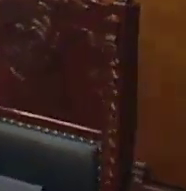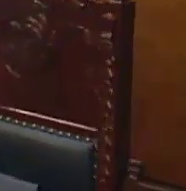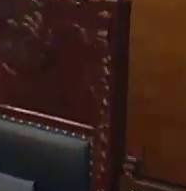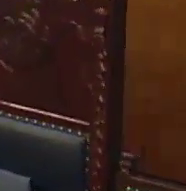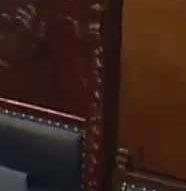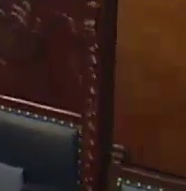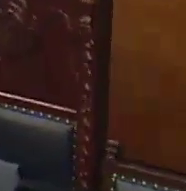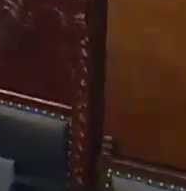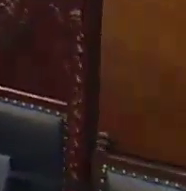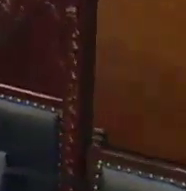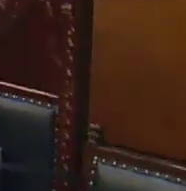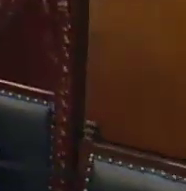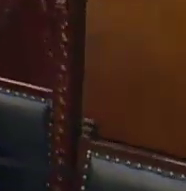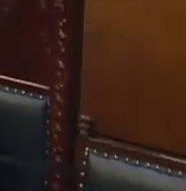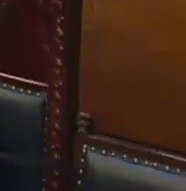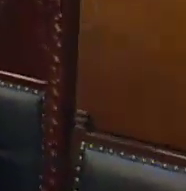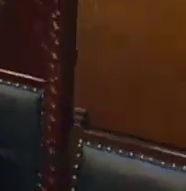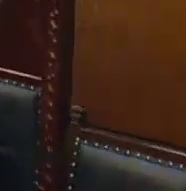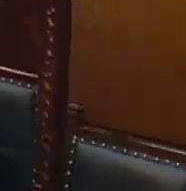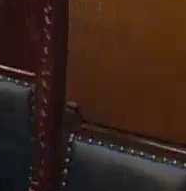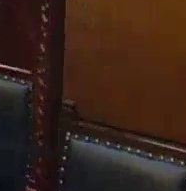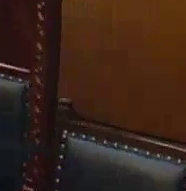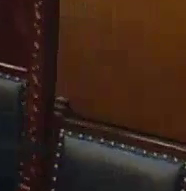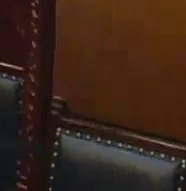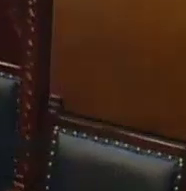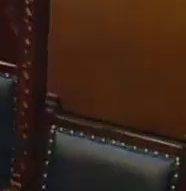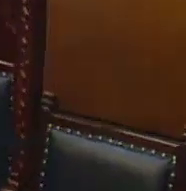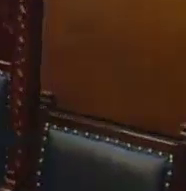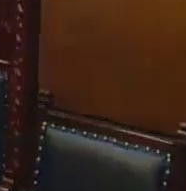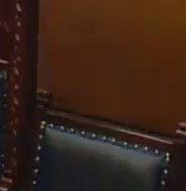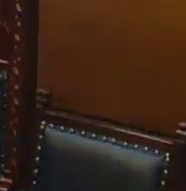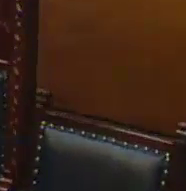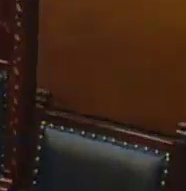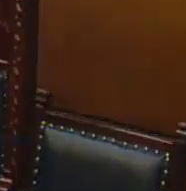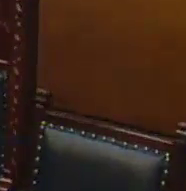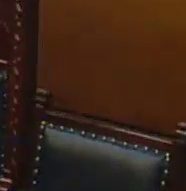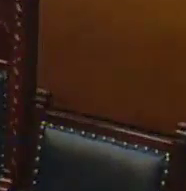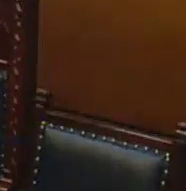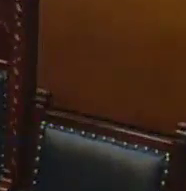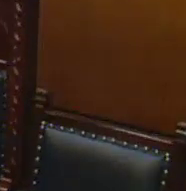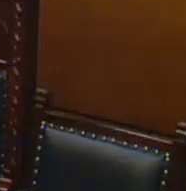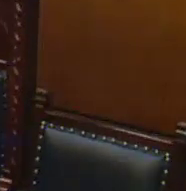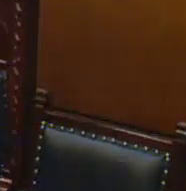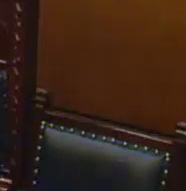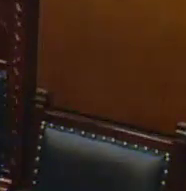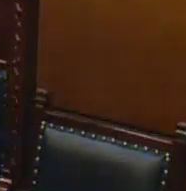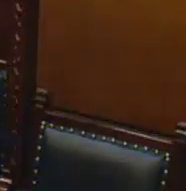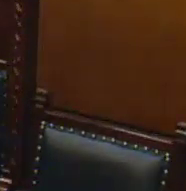.org